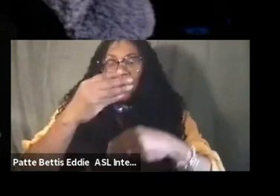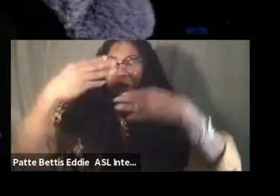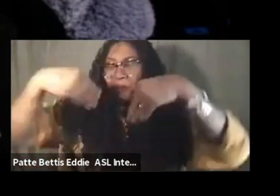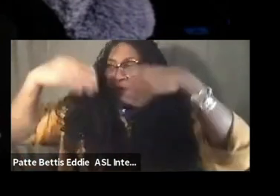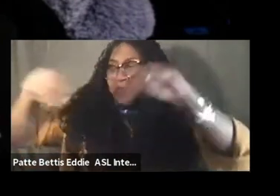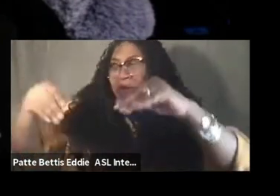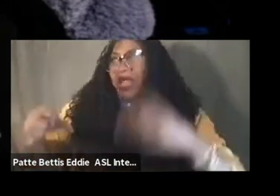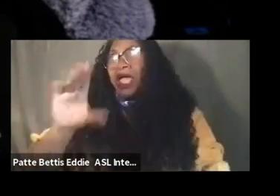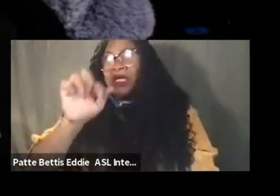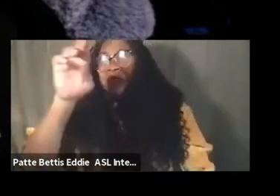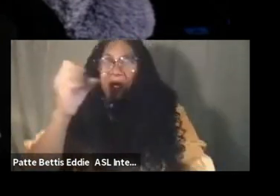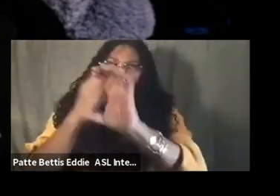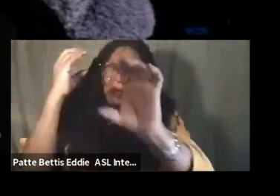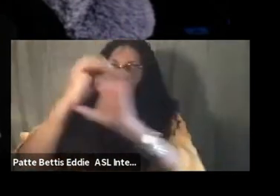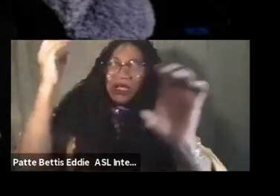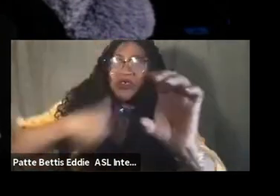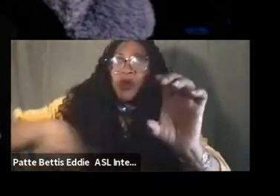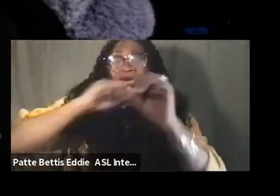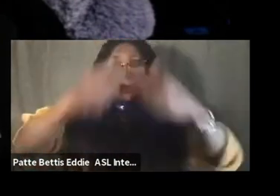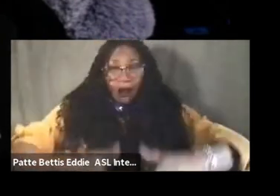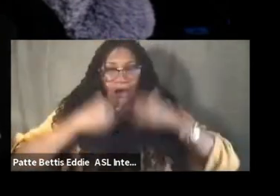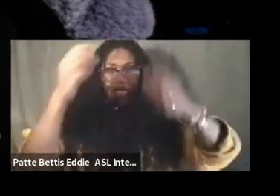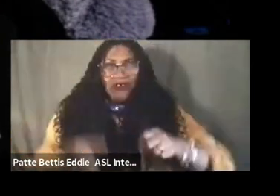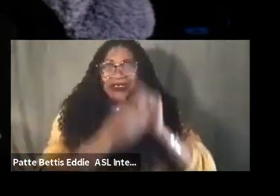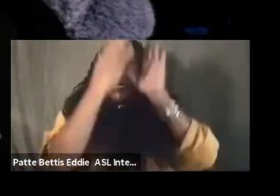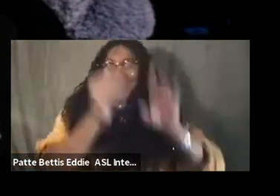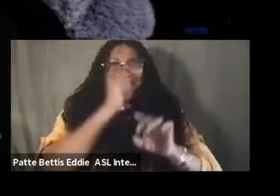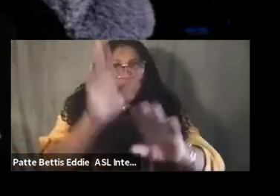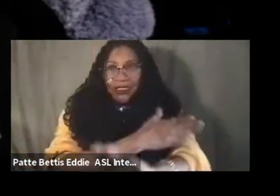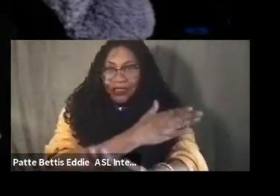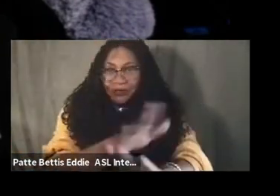while going through it we put our life in these lines this ain't just music